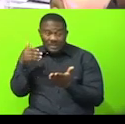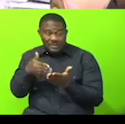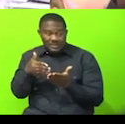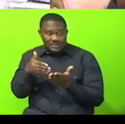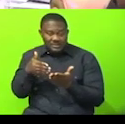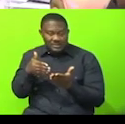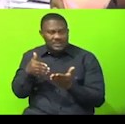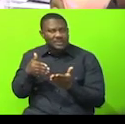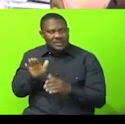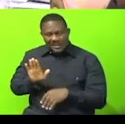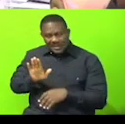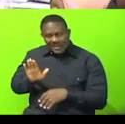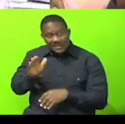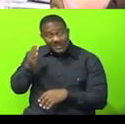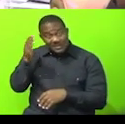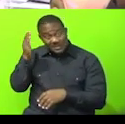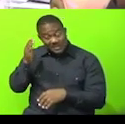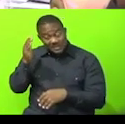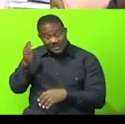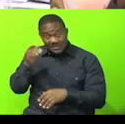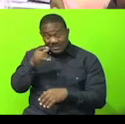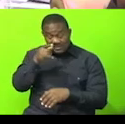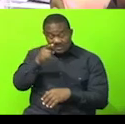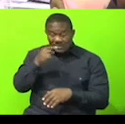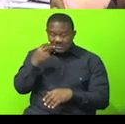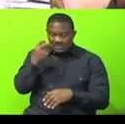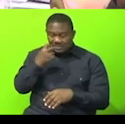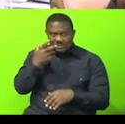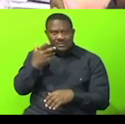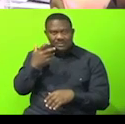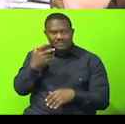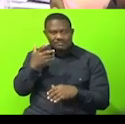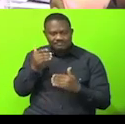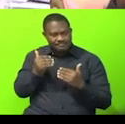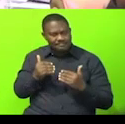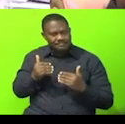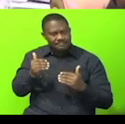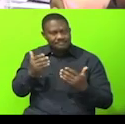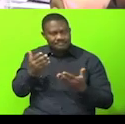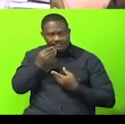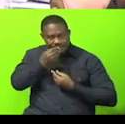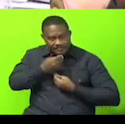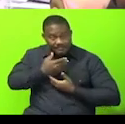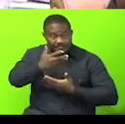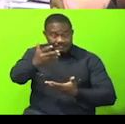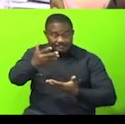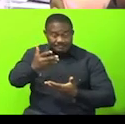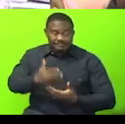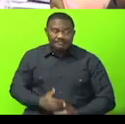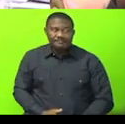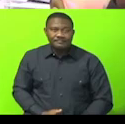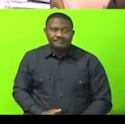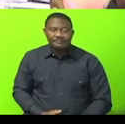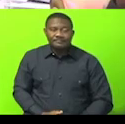on the statement that the speaker proceeded to make, to give information that you give to the House.